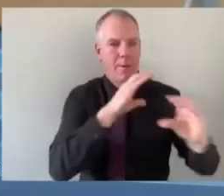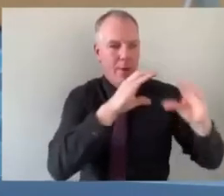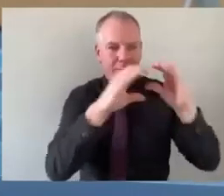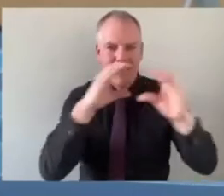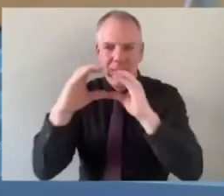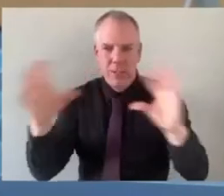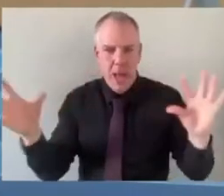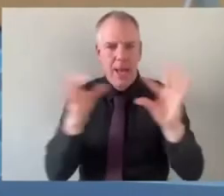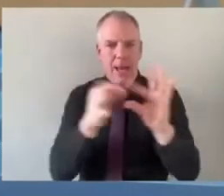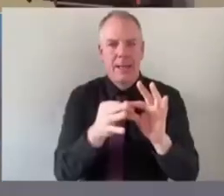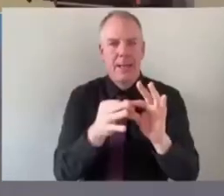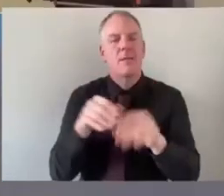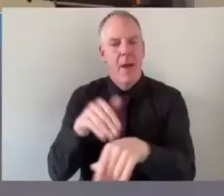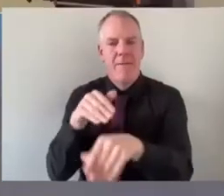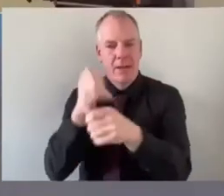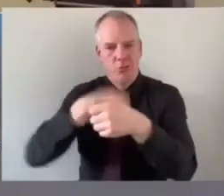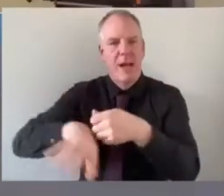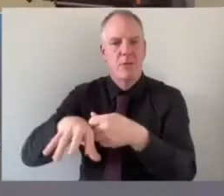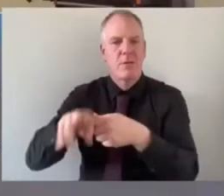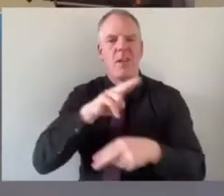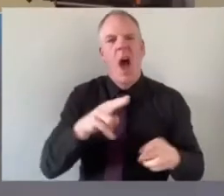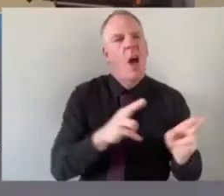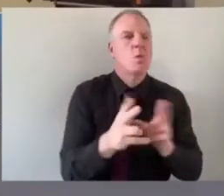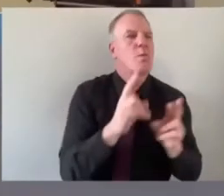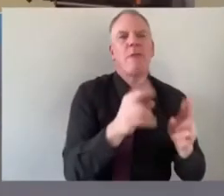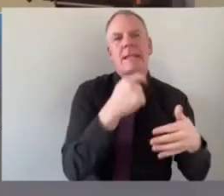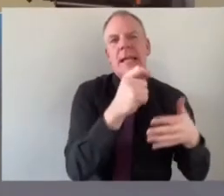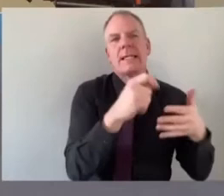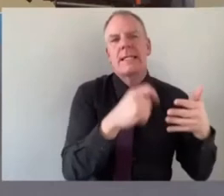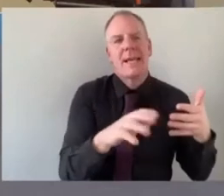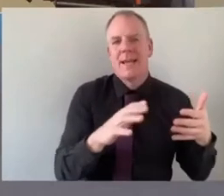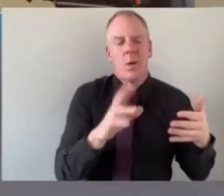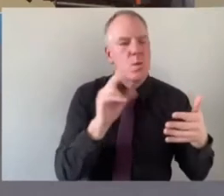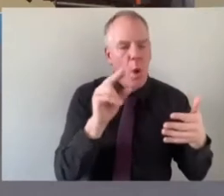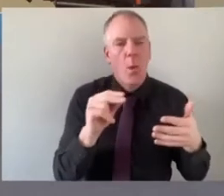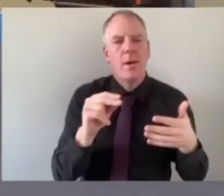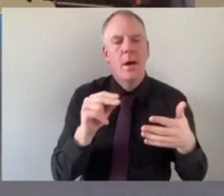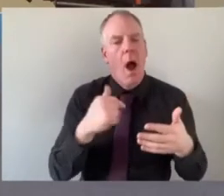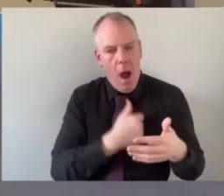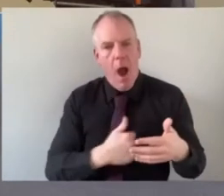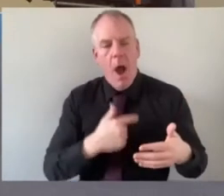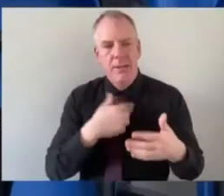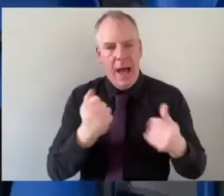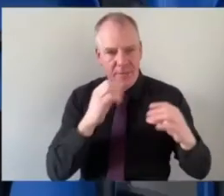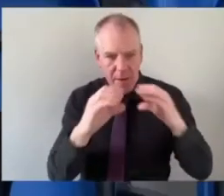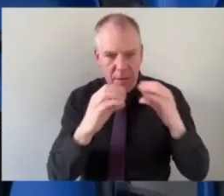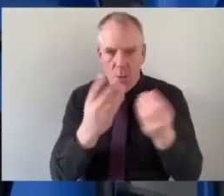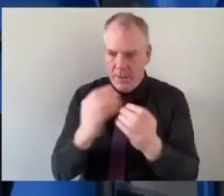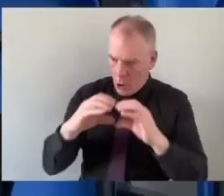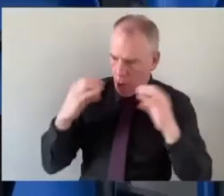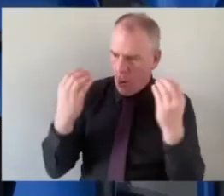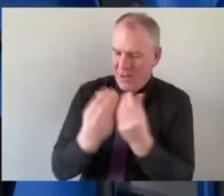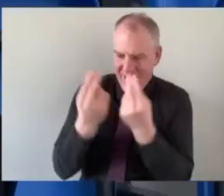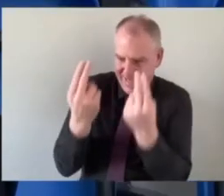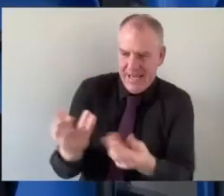the ground and it's not that transactional we're doing the right thing we're ticking the box we're actually genuinely having the conversations with the communities that need